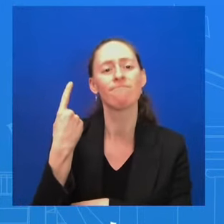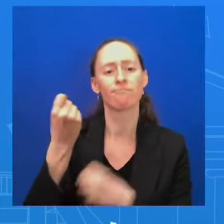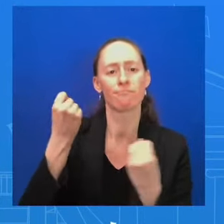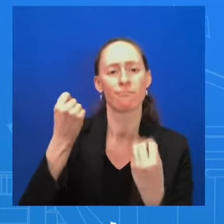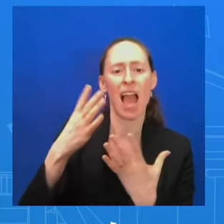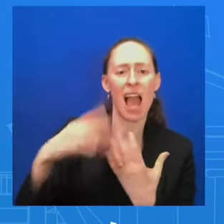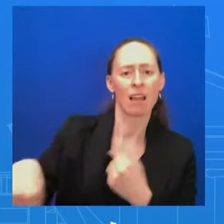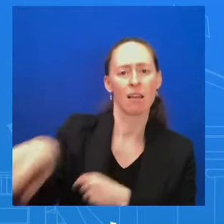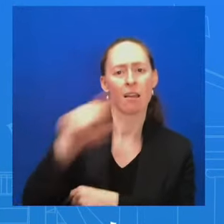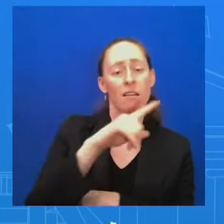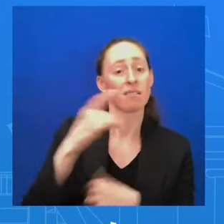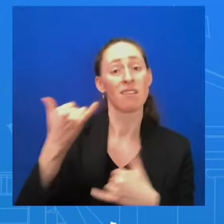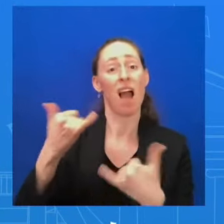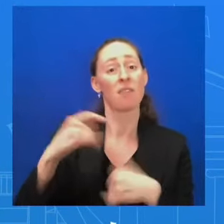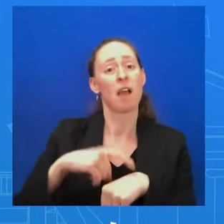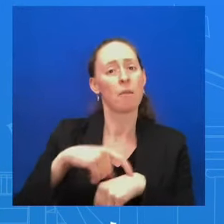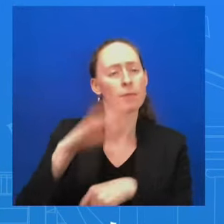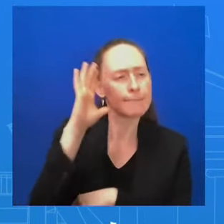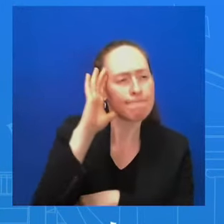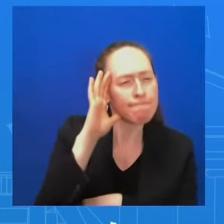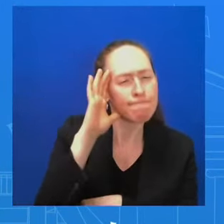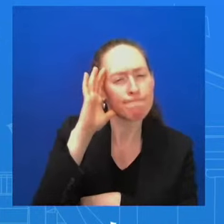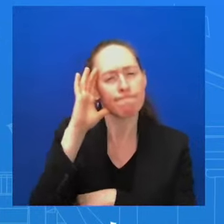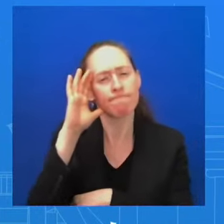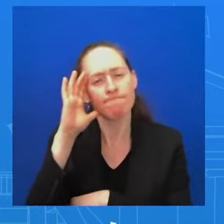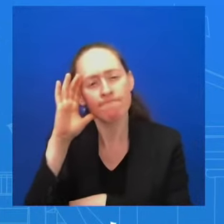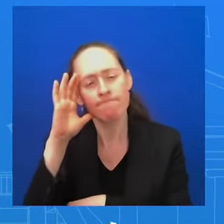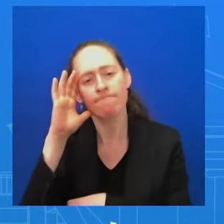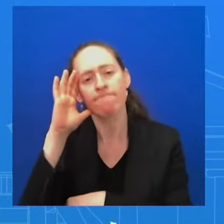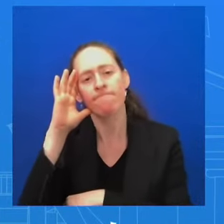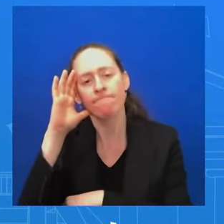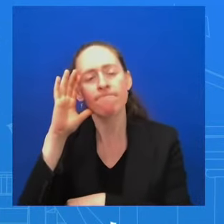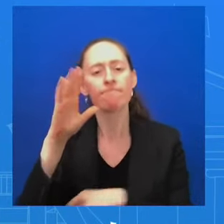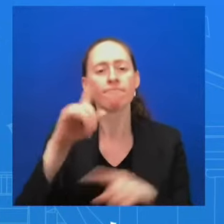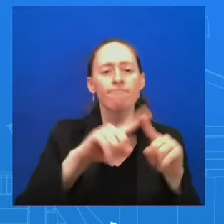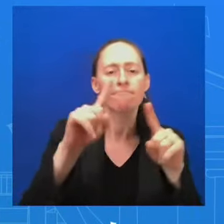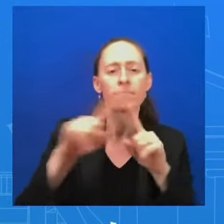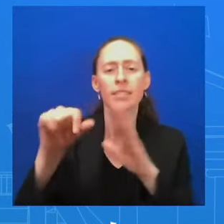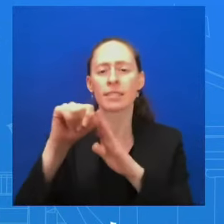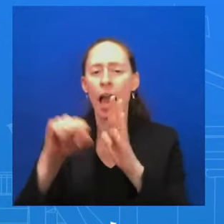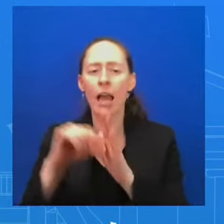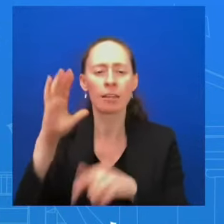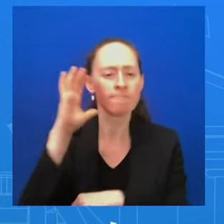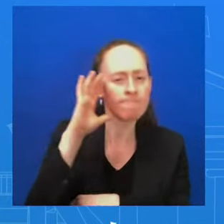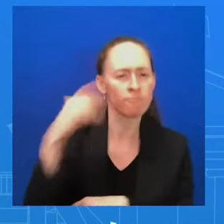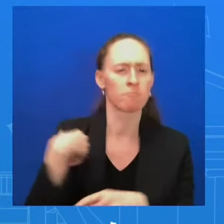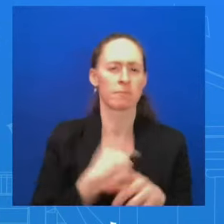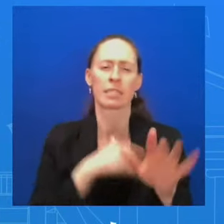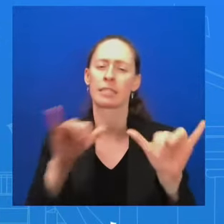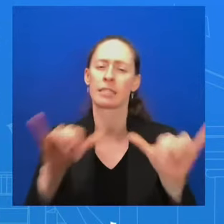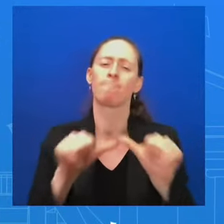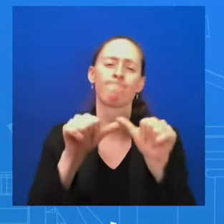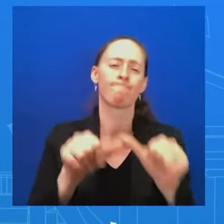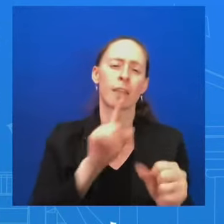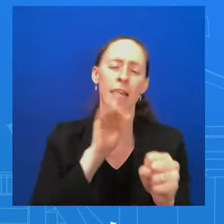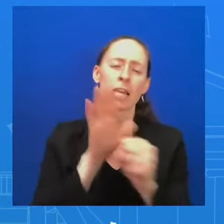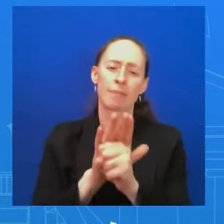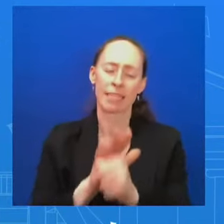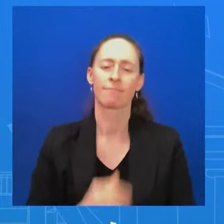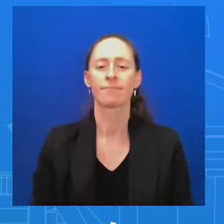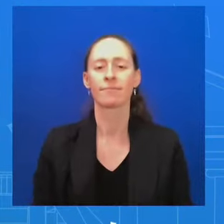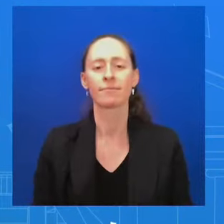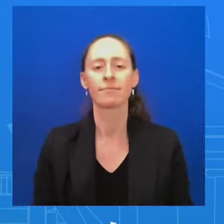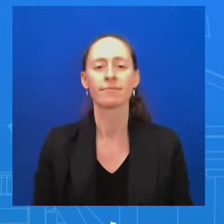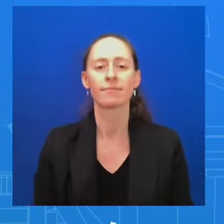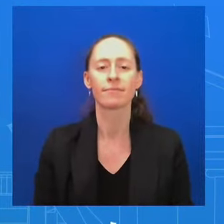leaders in numerous states that we are doing – we are keeping that ongoing commitment. And so, look, the